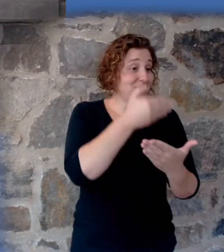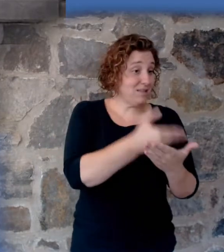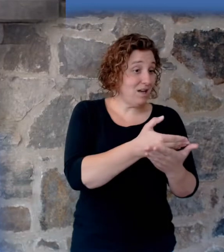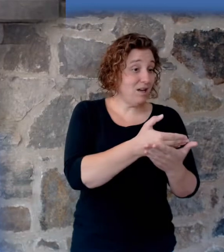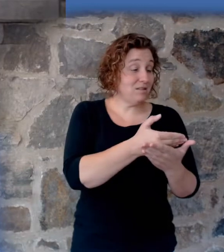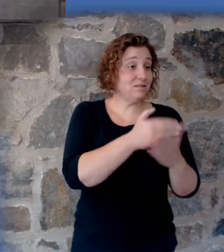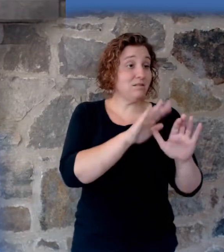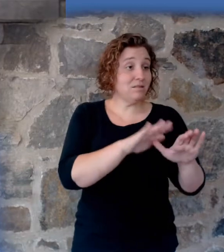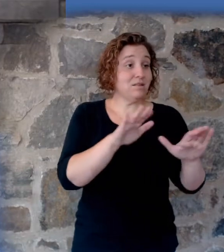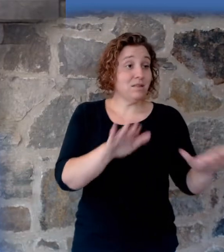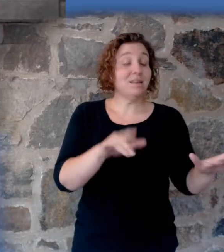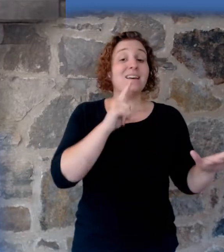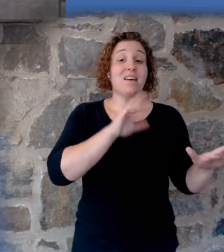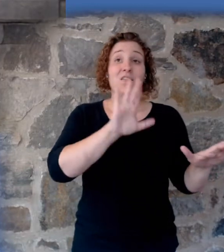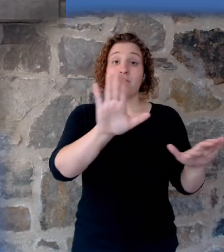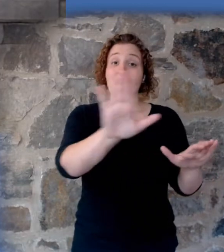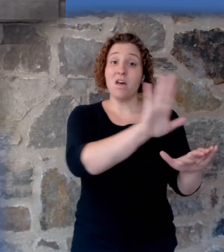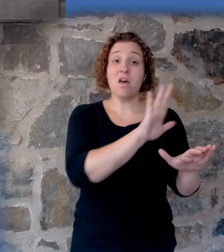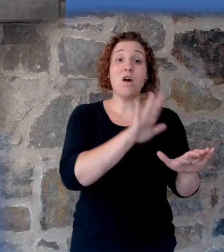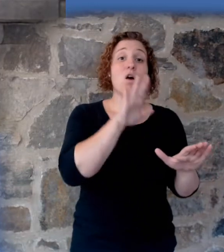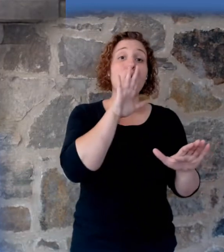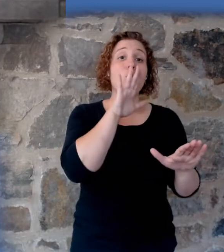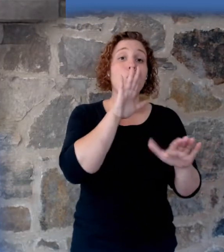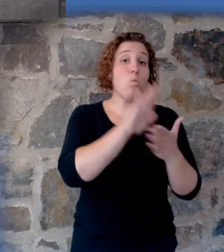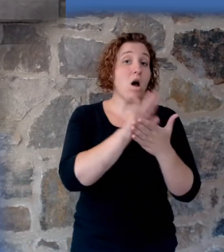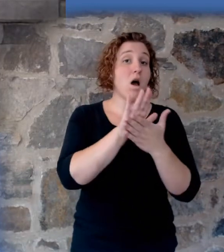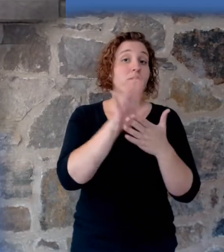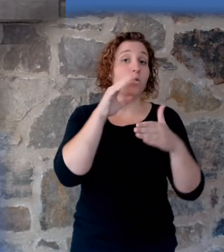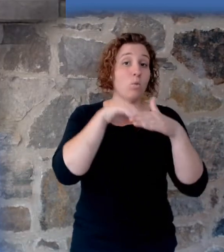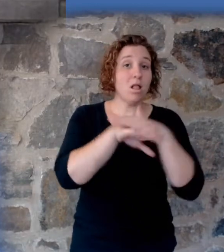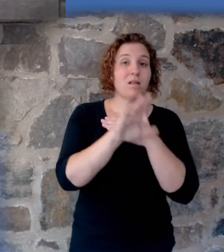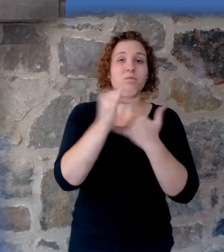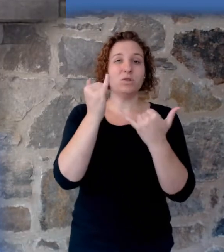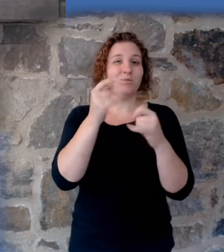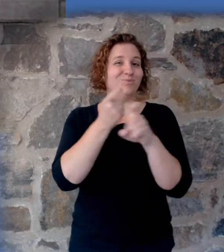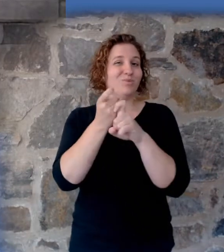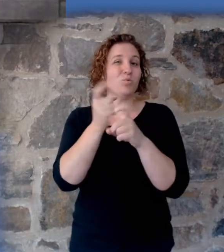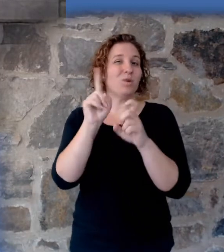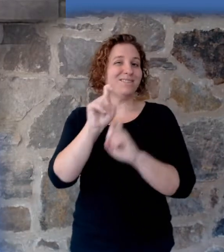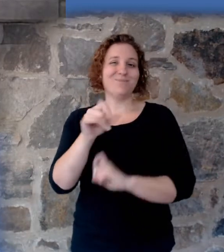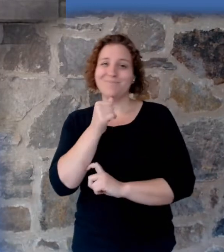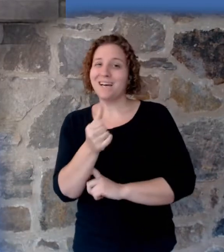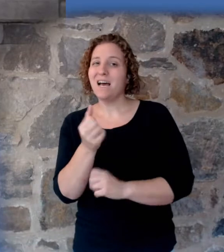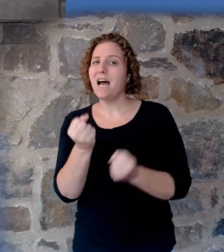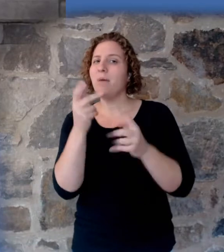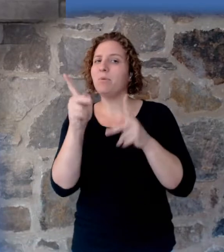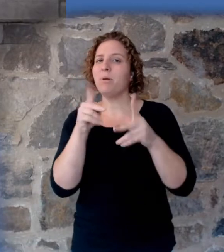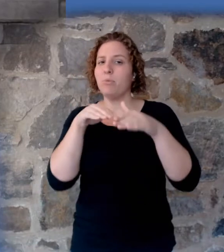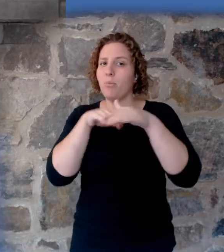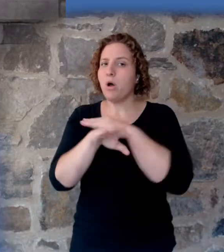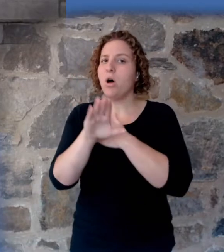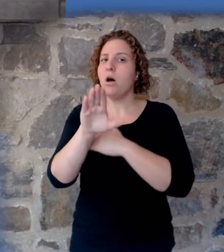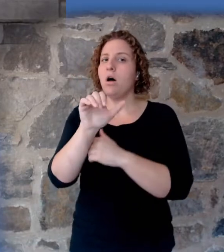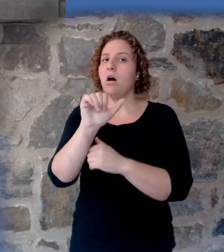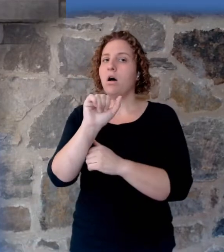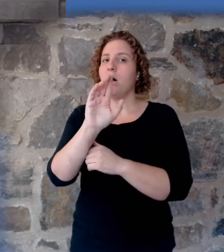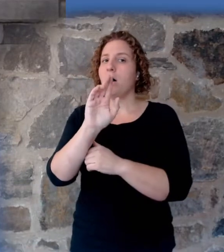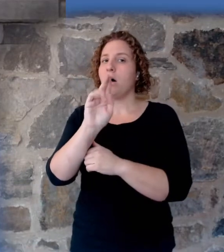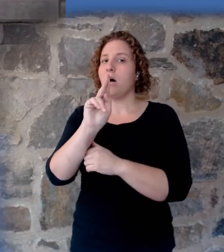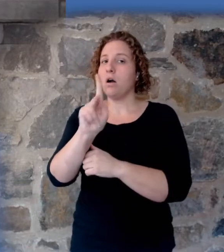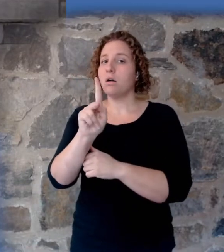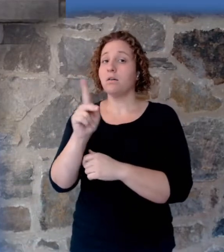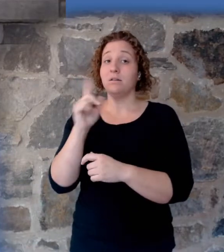the flood. Not a trick question. How many are on the ark? How many came up with eight? How many are still counting?